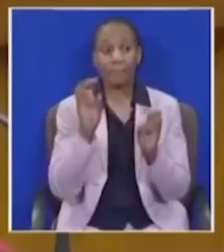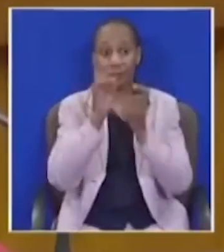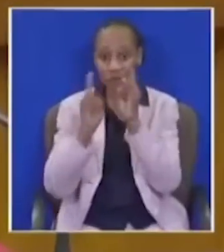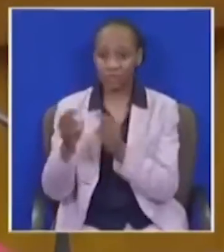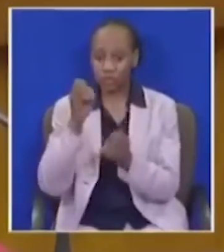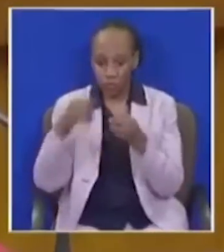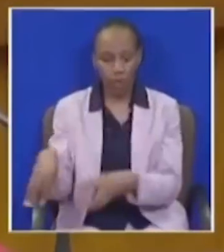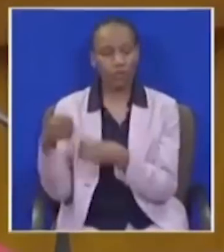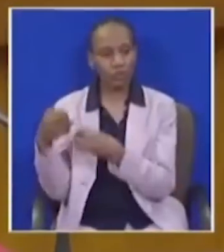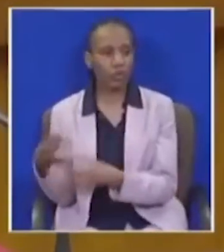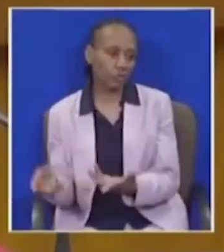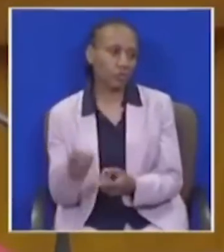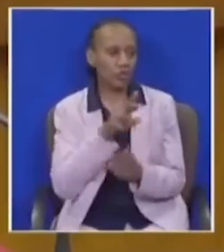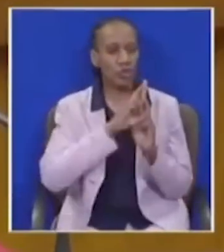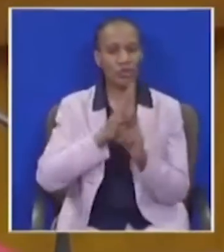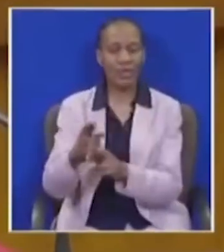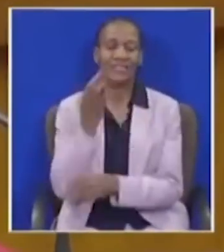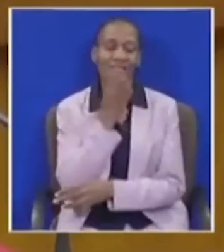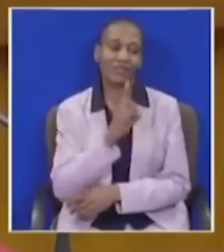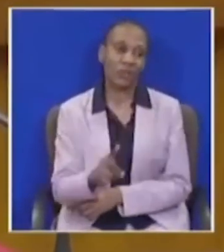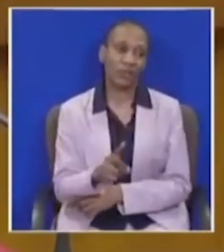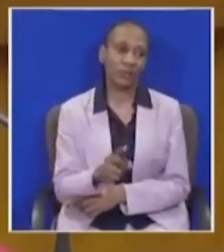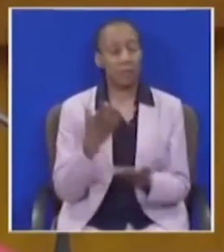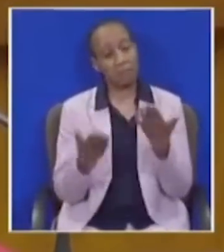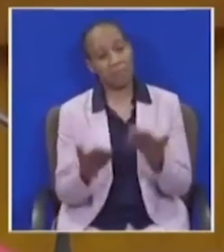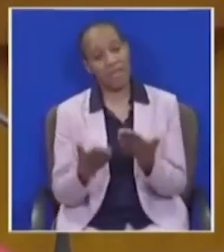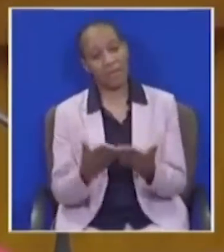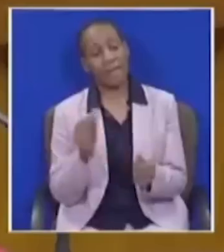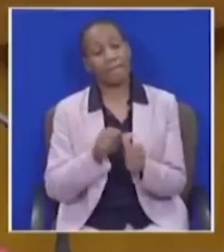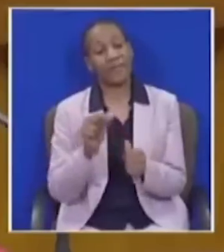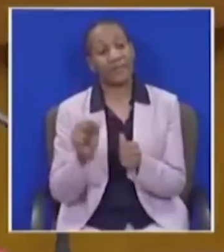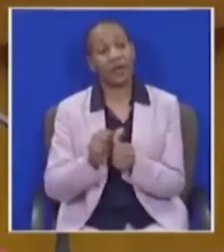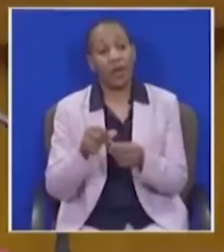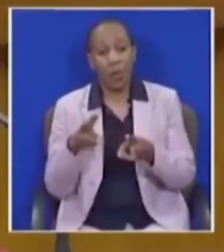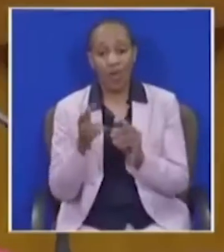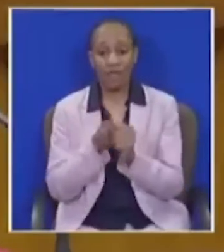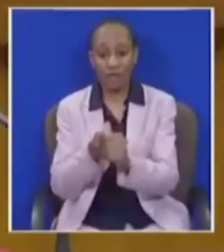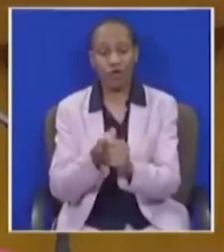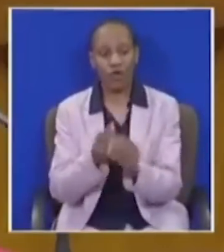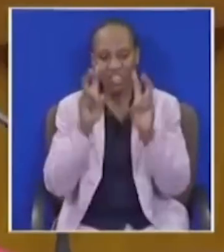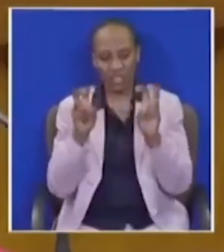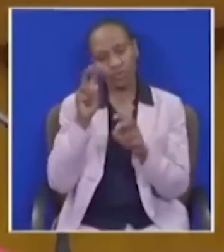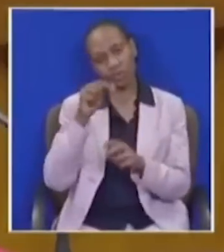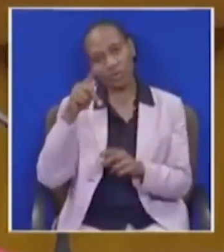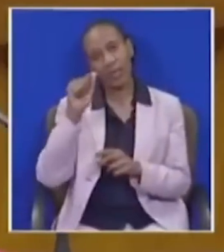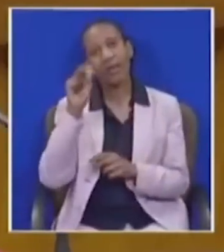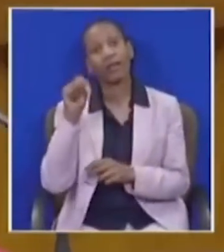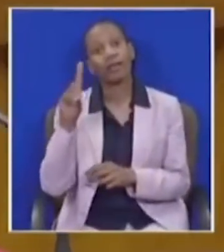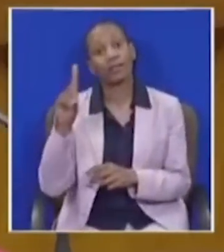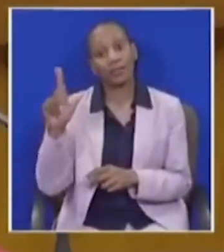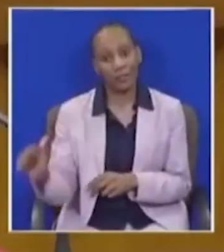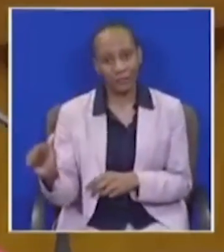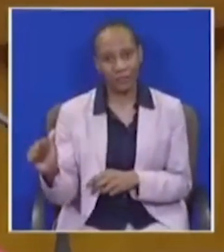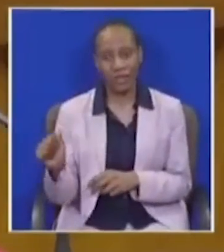and your response was, you should have acted better on Nkandla. Your response was, you could have